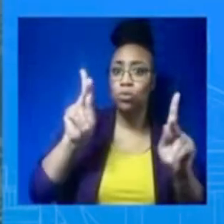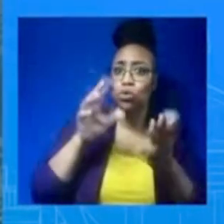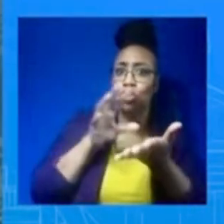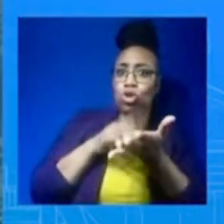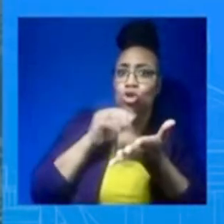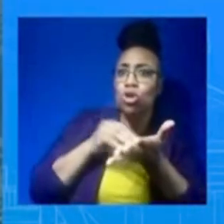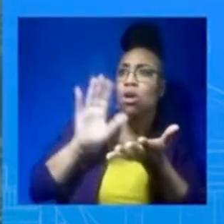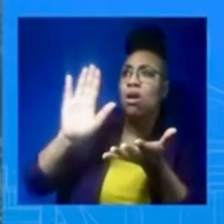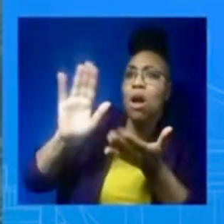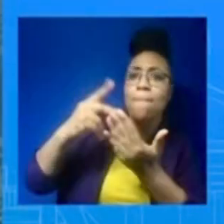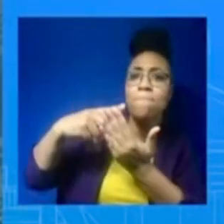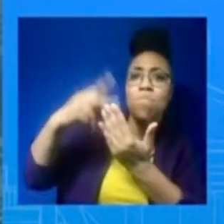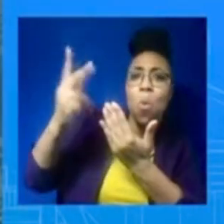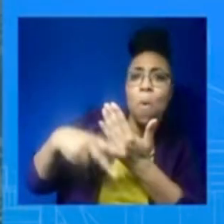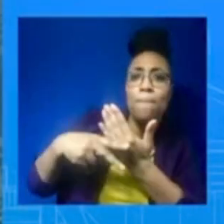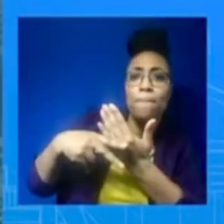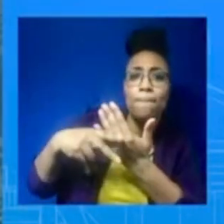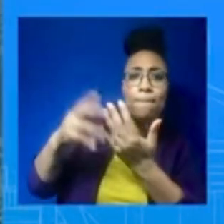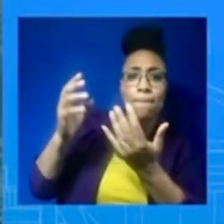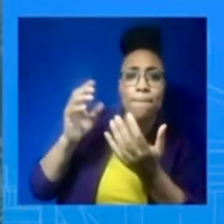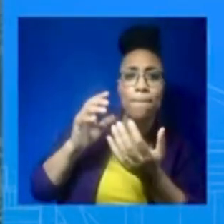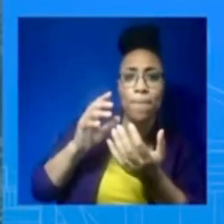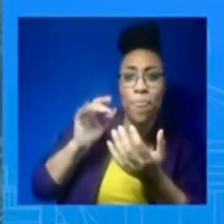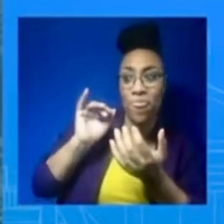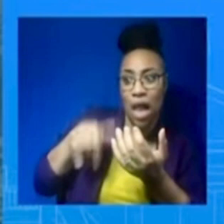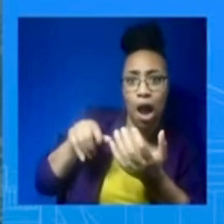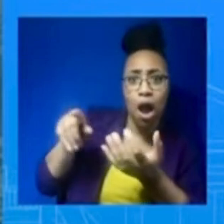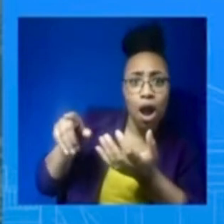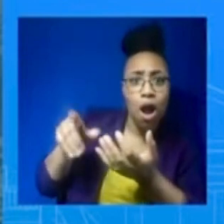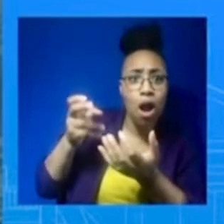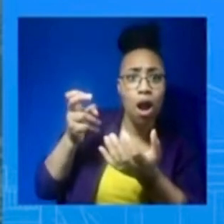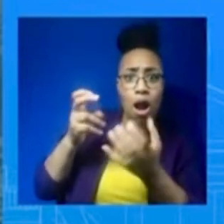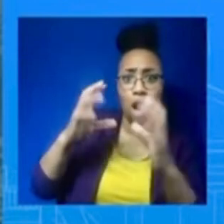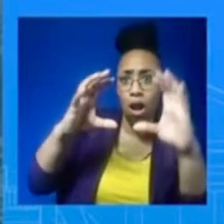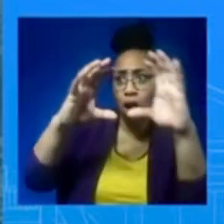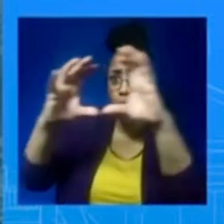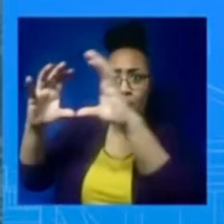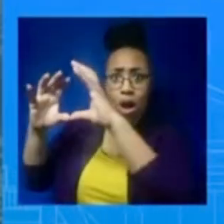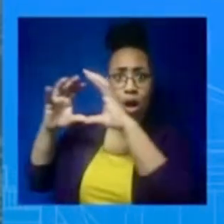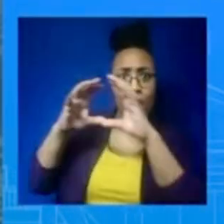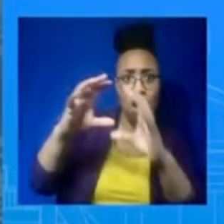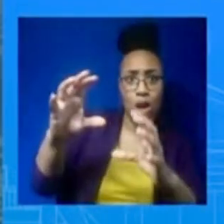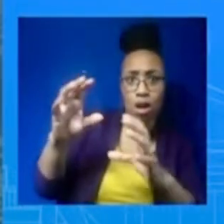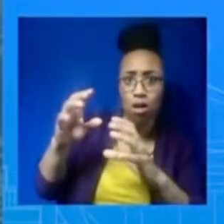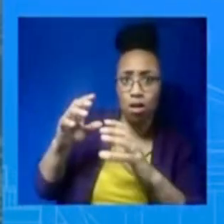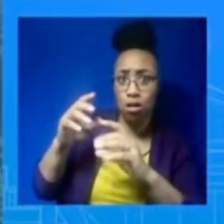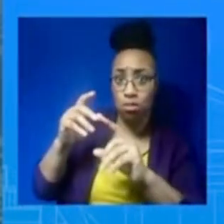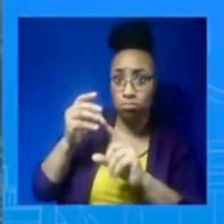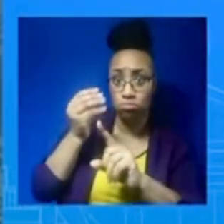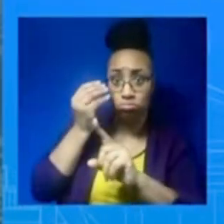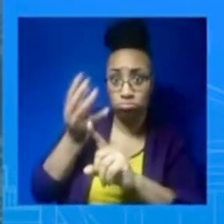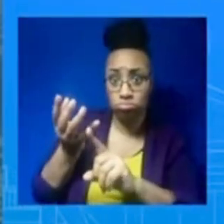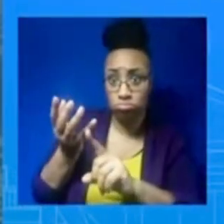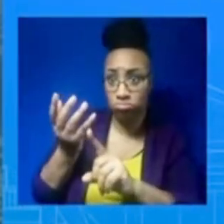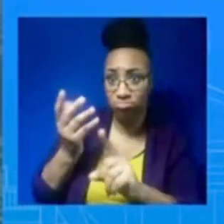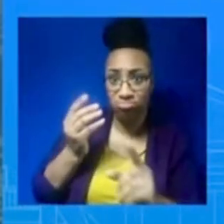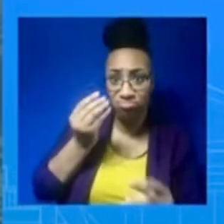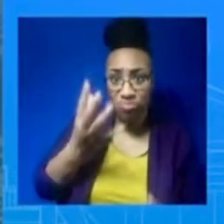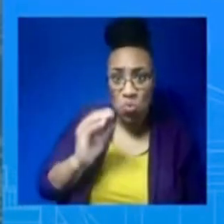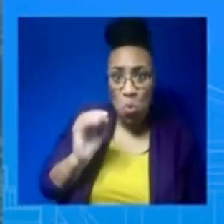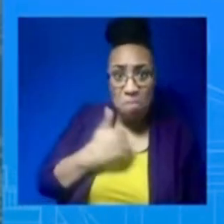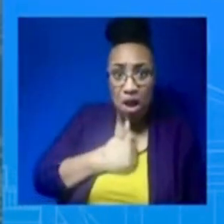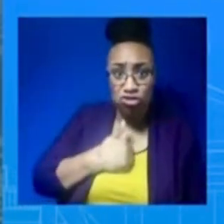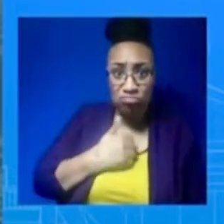we came into office. No apologies here. You make the best decisions you can with the information you have at the recommendation